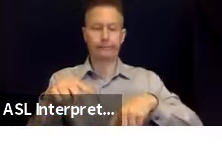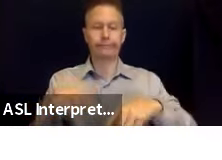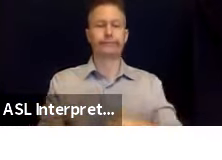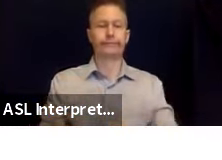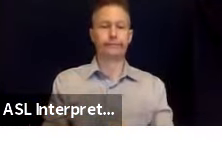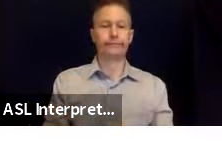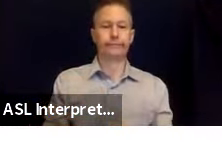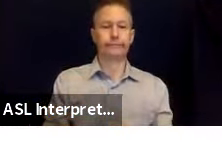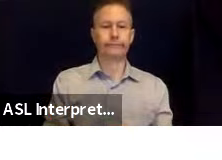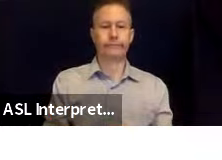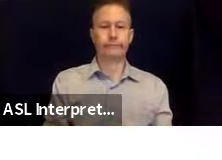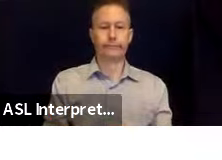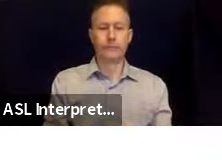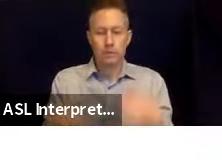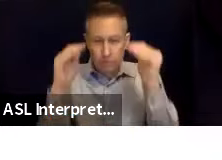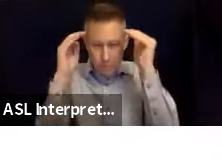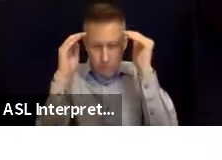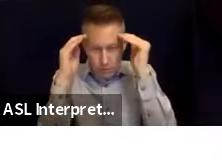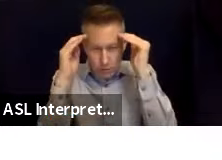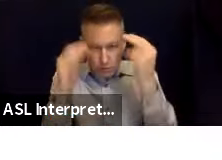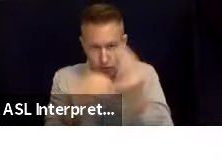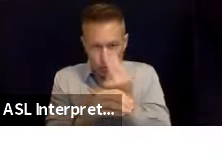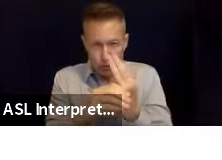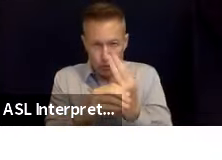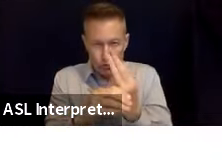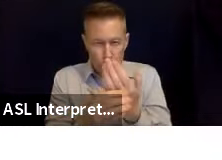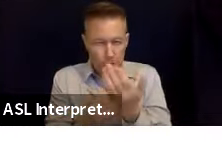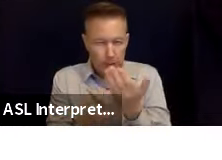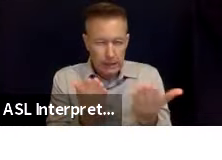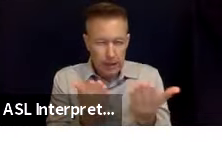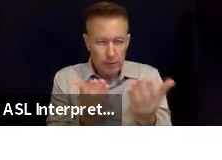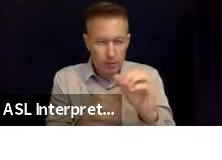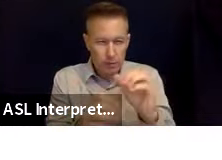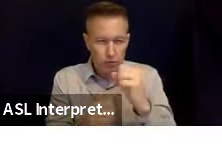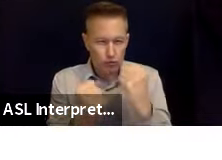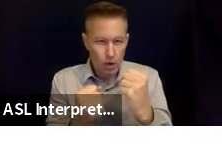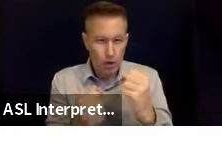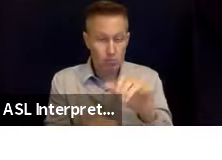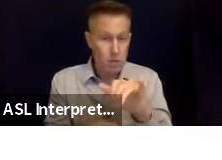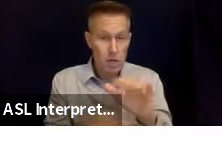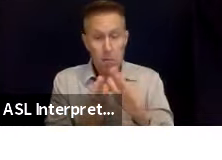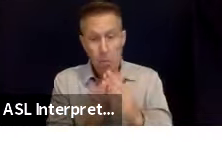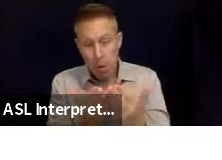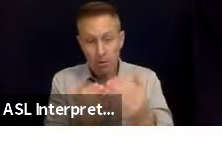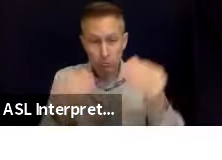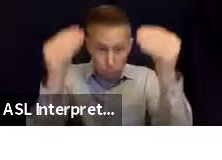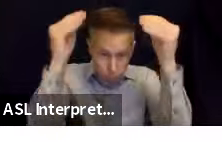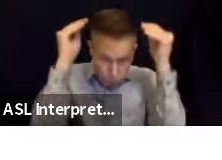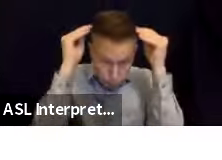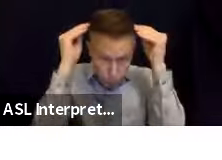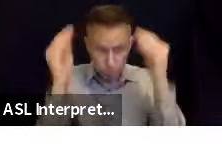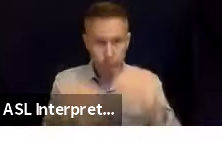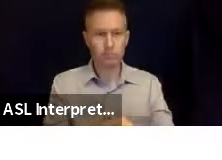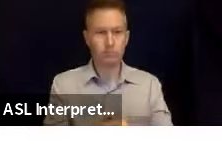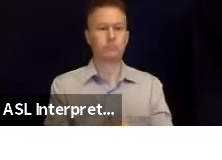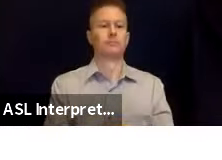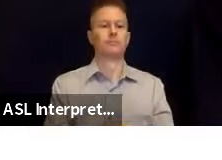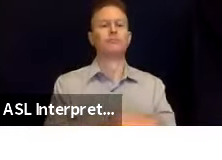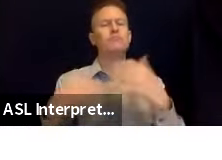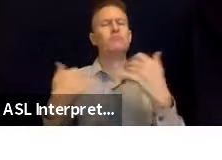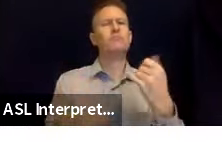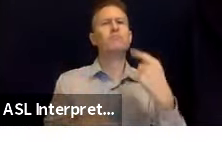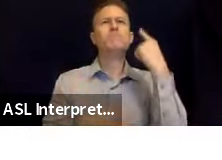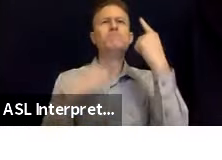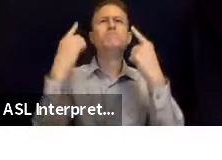Get as small as you can and cover your head and neck with something strong, like a book. Now, how